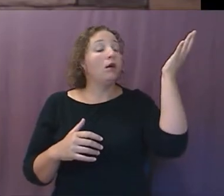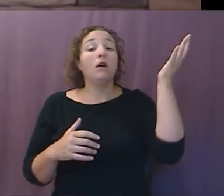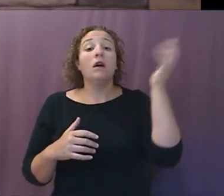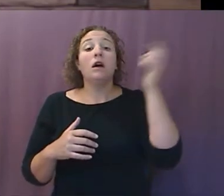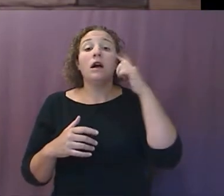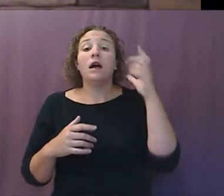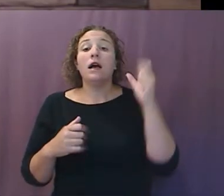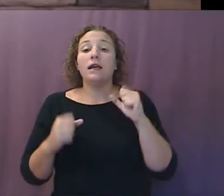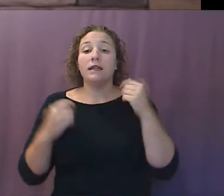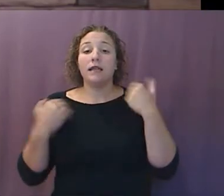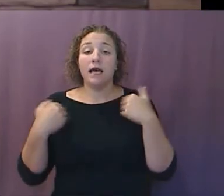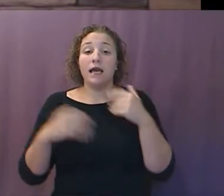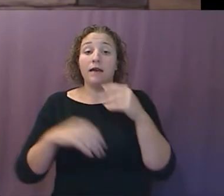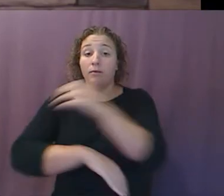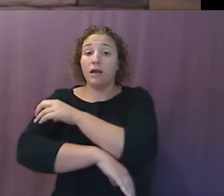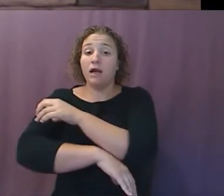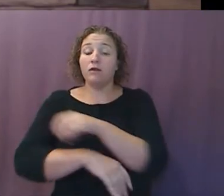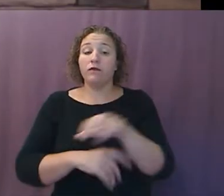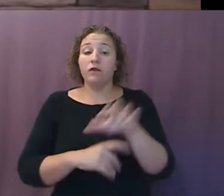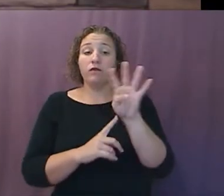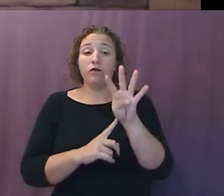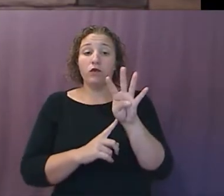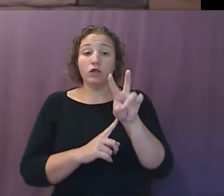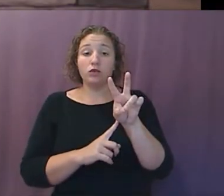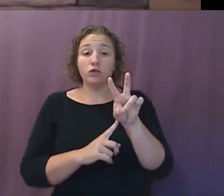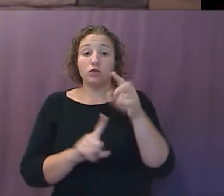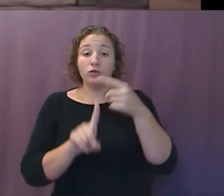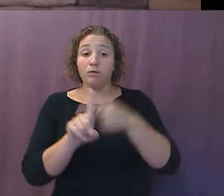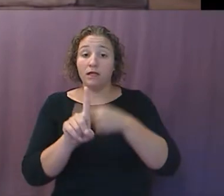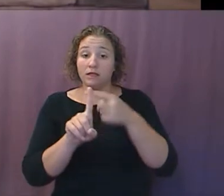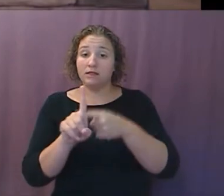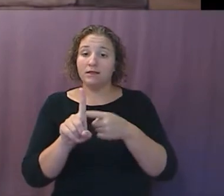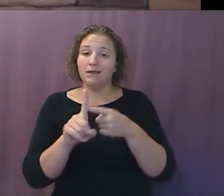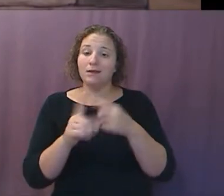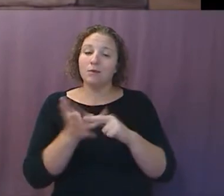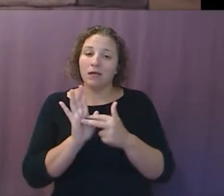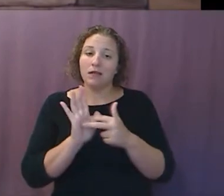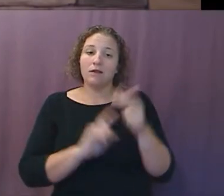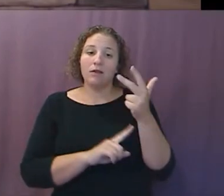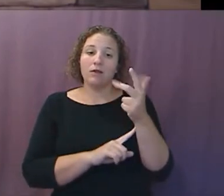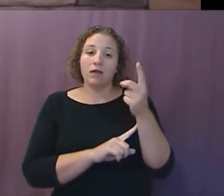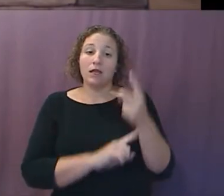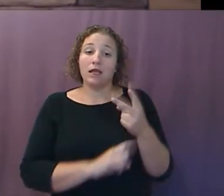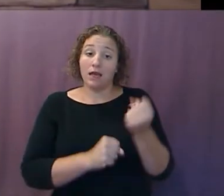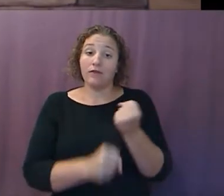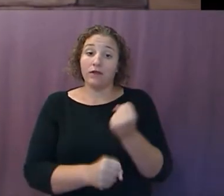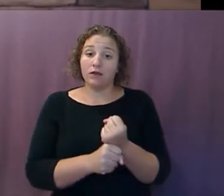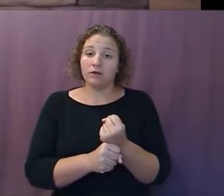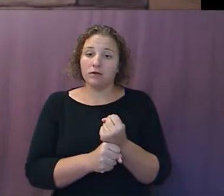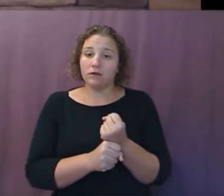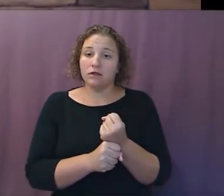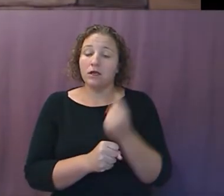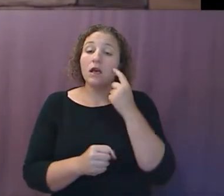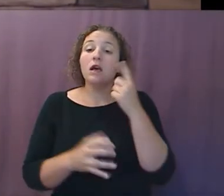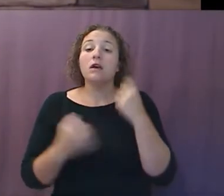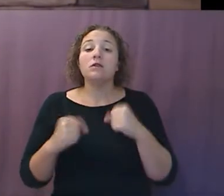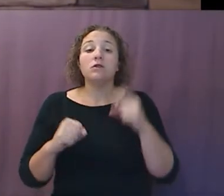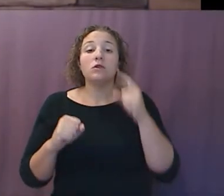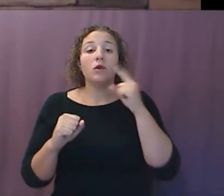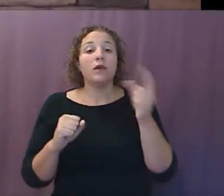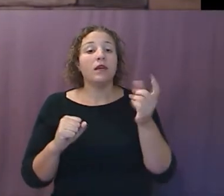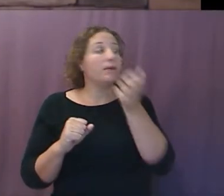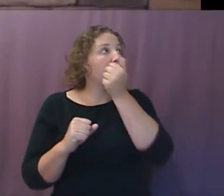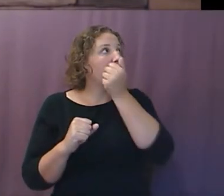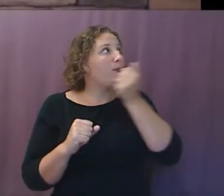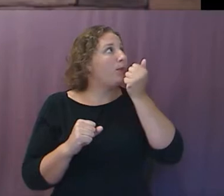months, which you all now know is three and a half years or 1,260 days. And he opened his mouth in blasphemy against God to